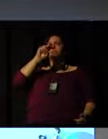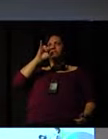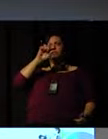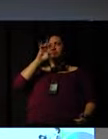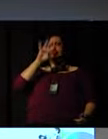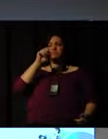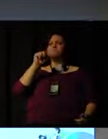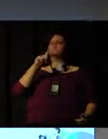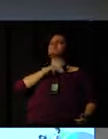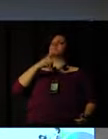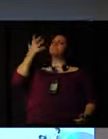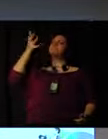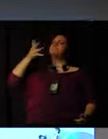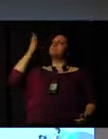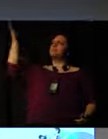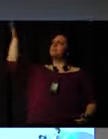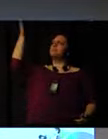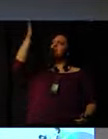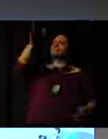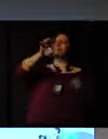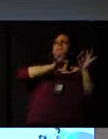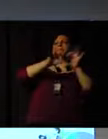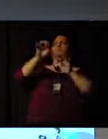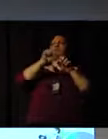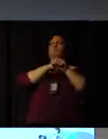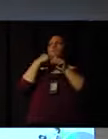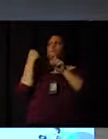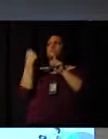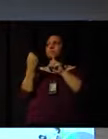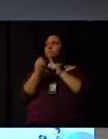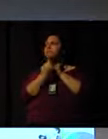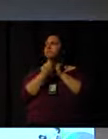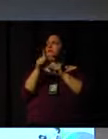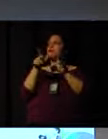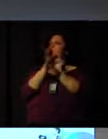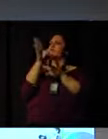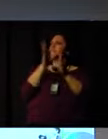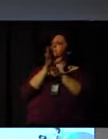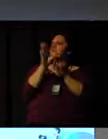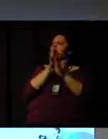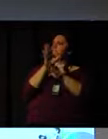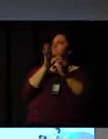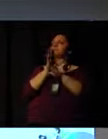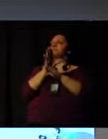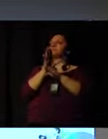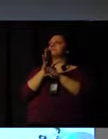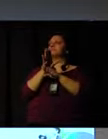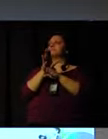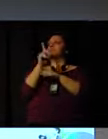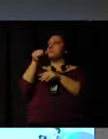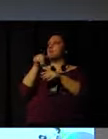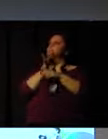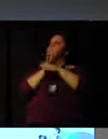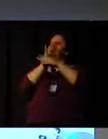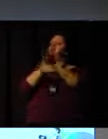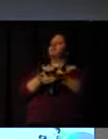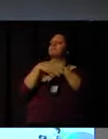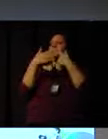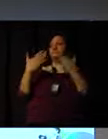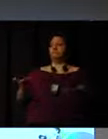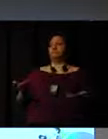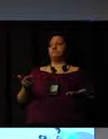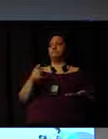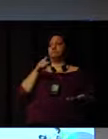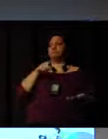delivers speeches in universities and others who just give a few hours training.